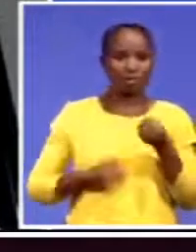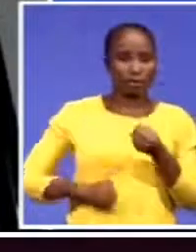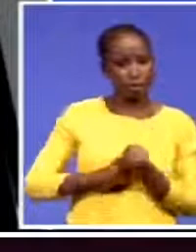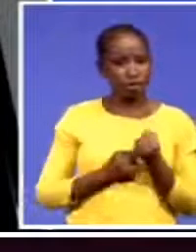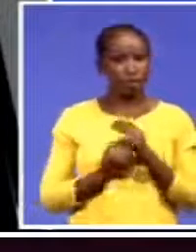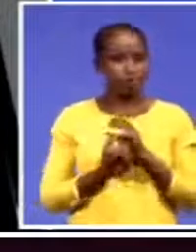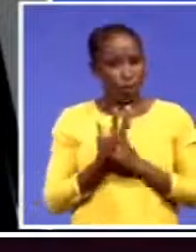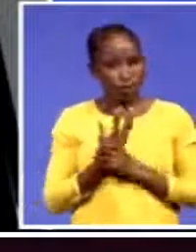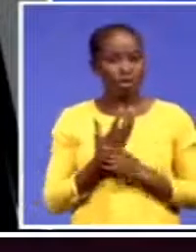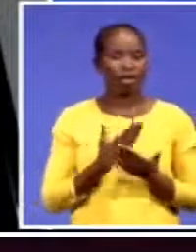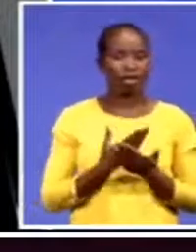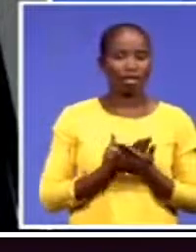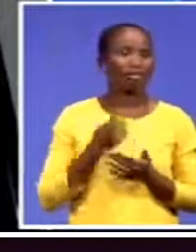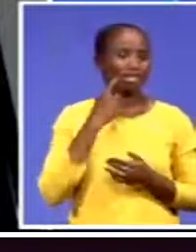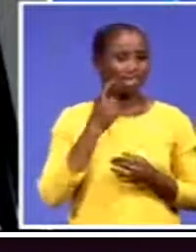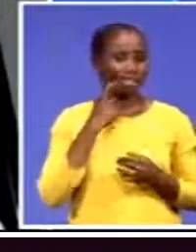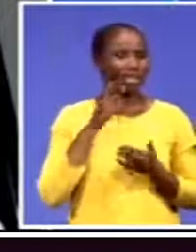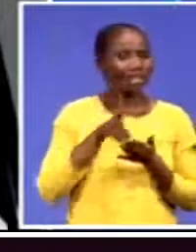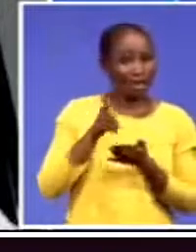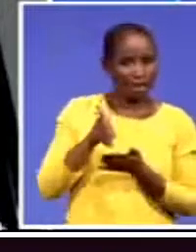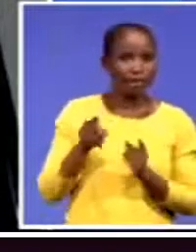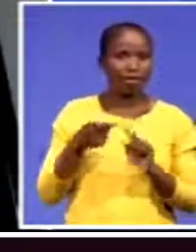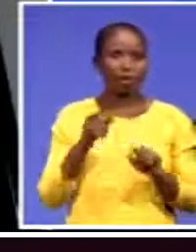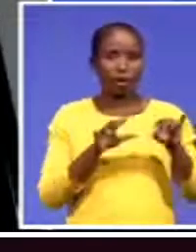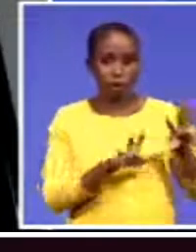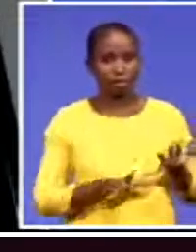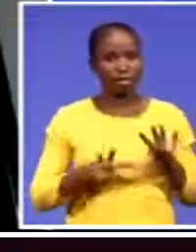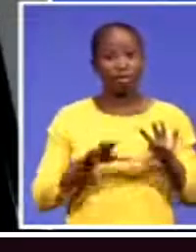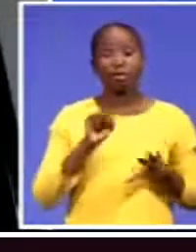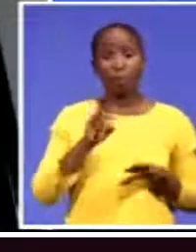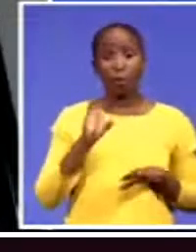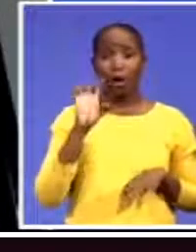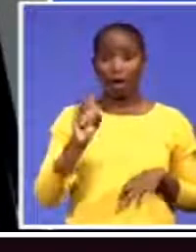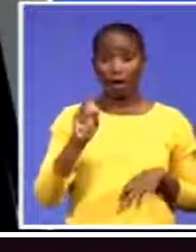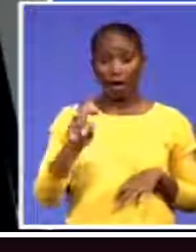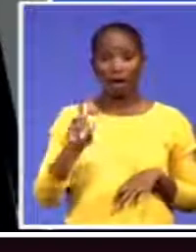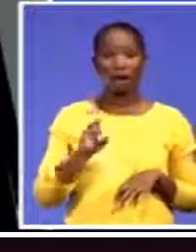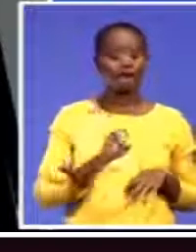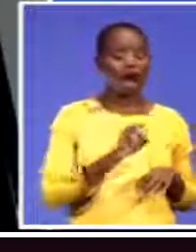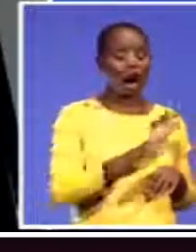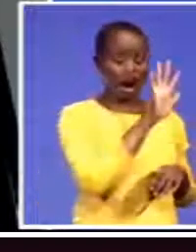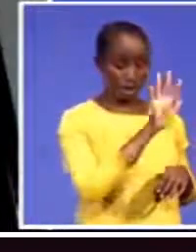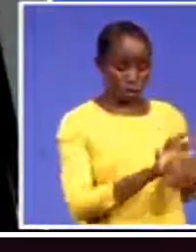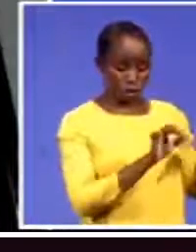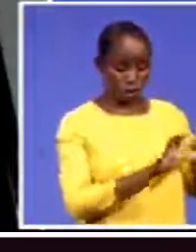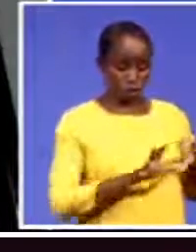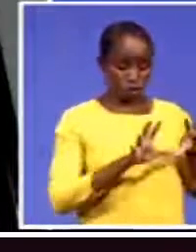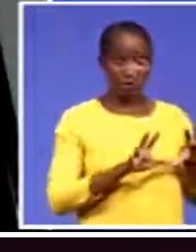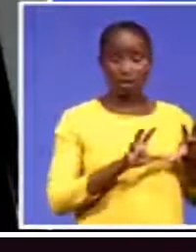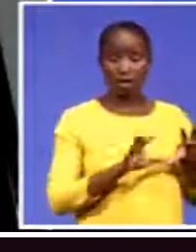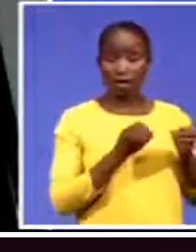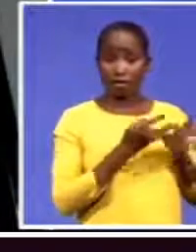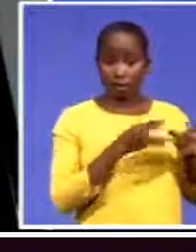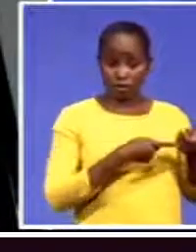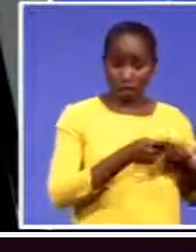on the continent. So there's a real relationship between the way that the African continental free trade area can leverage scope three investments so that we can